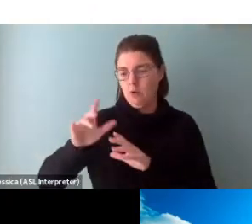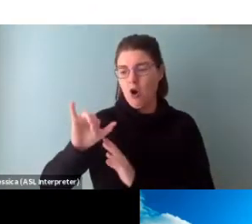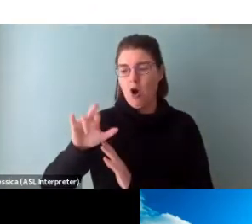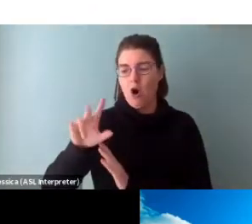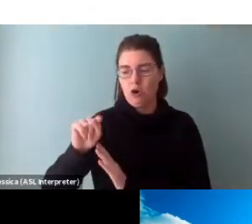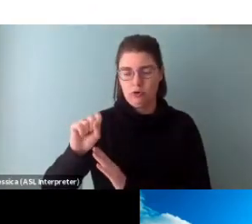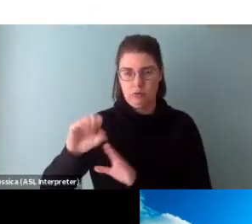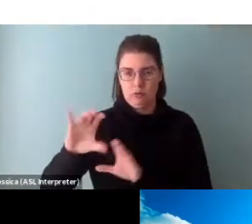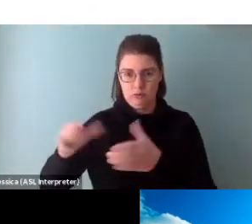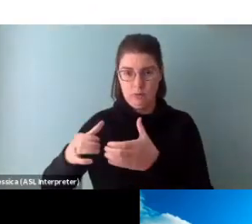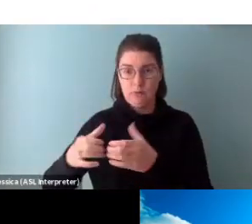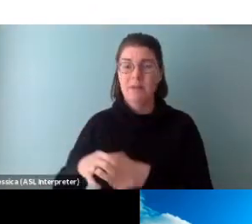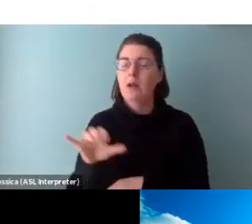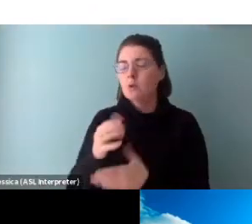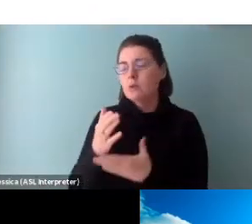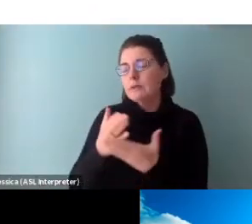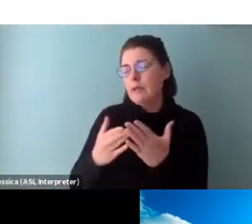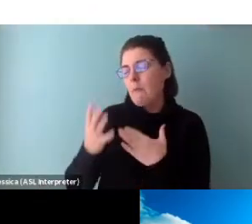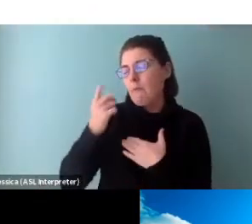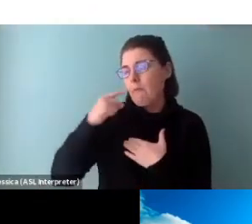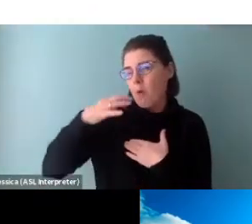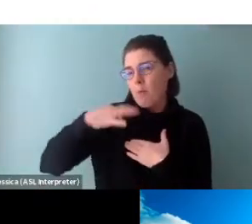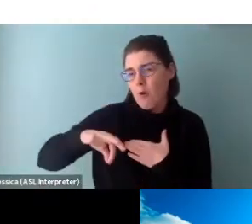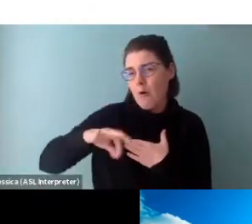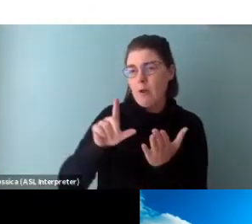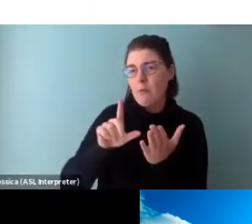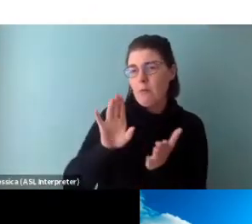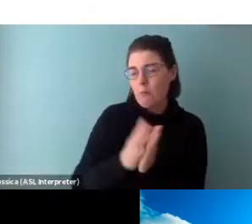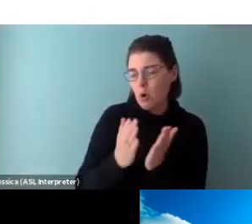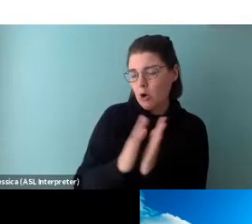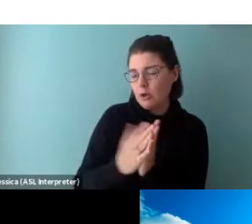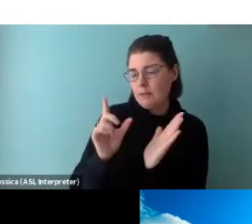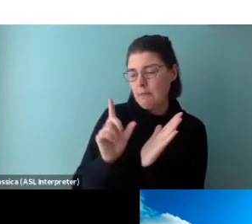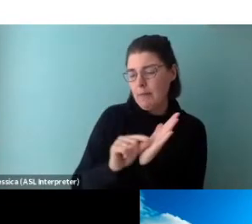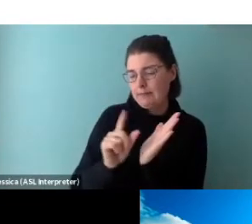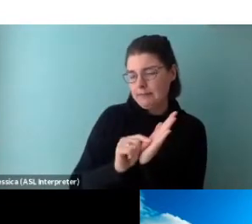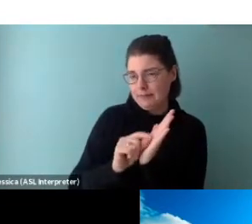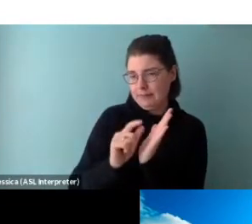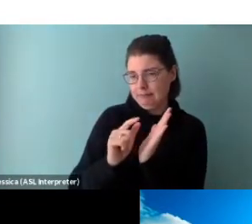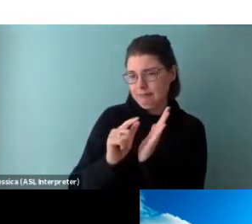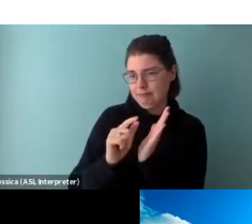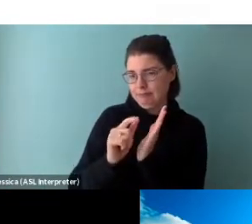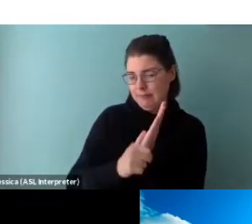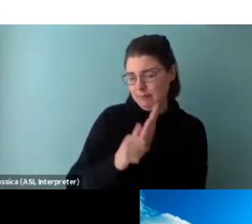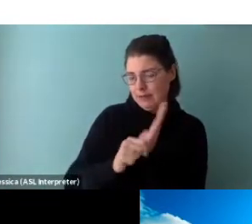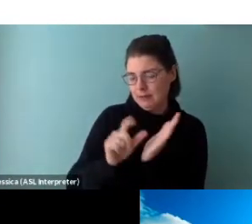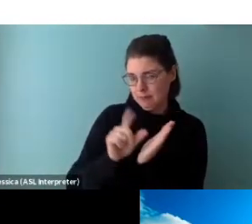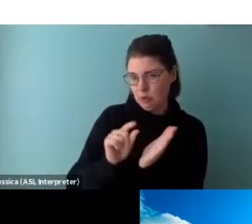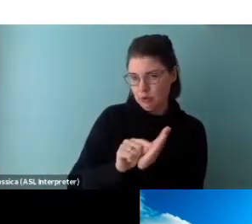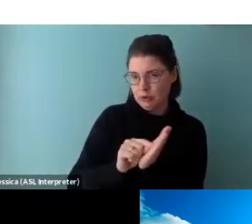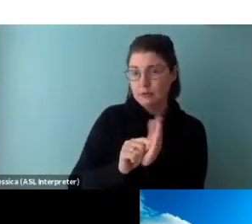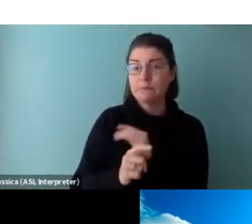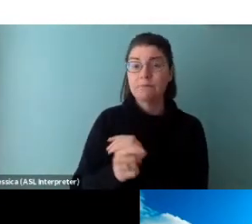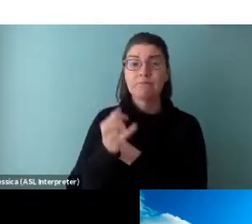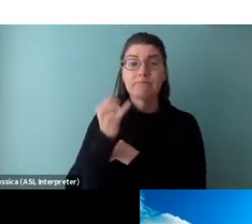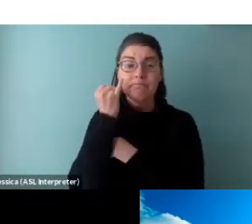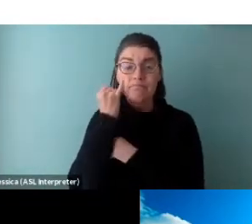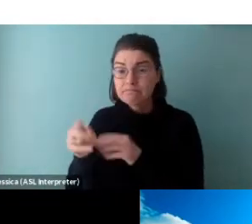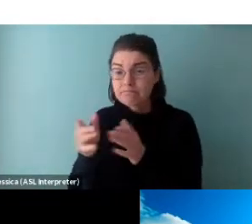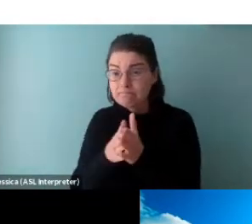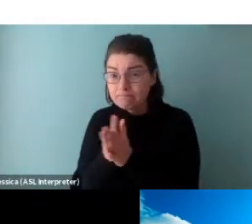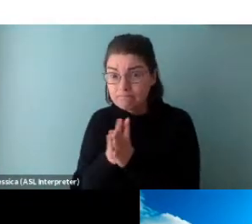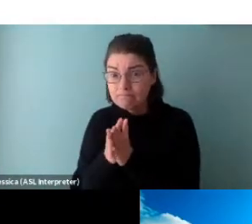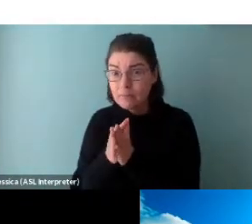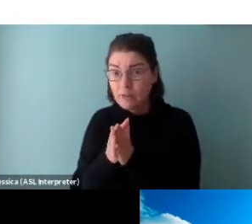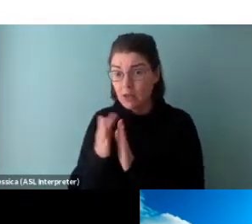certain for-profit book and magazine publishers. Organizations interested in the operating stream should